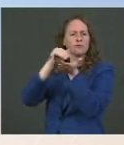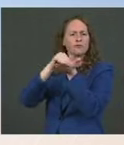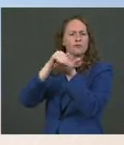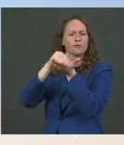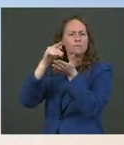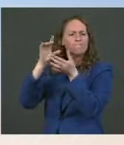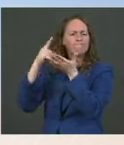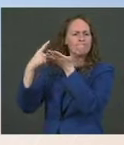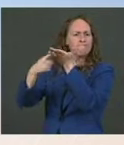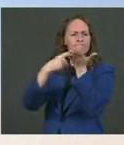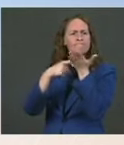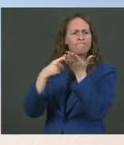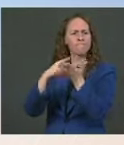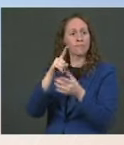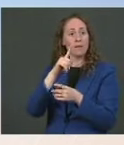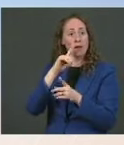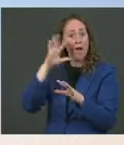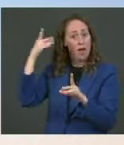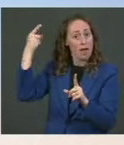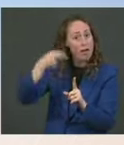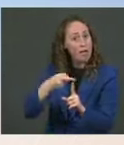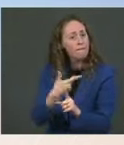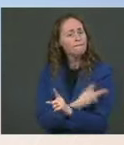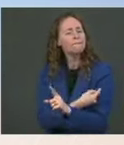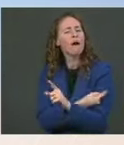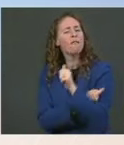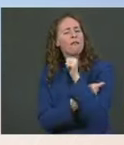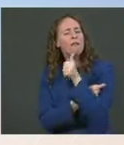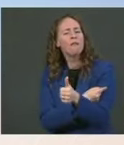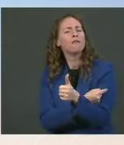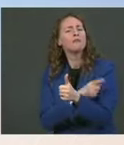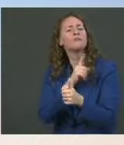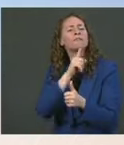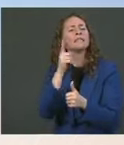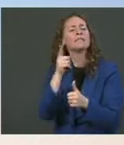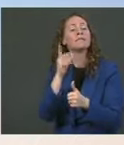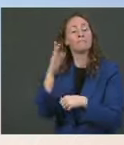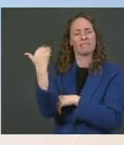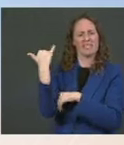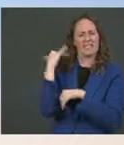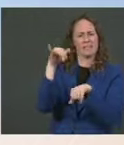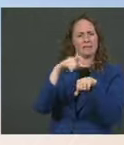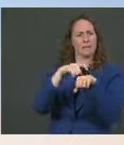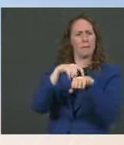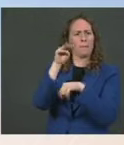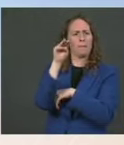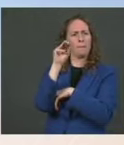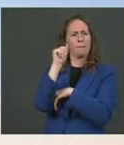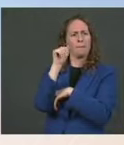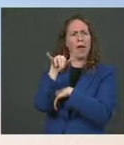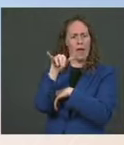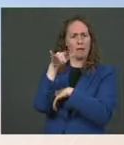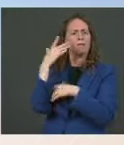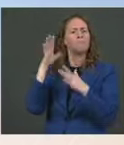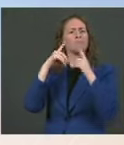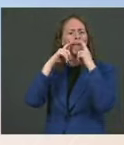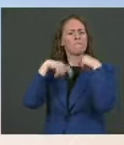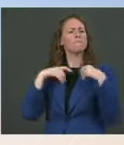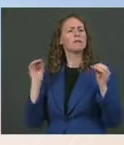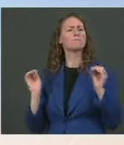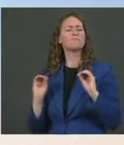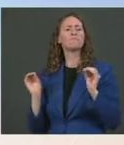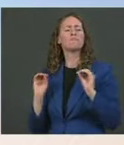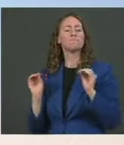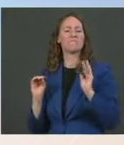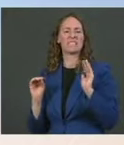moves to end masking back in May were premature. Do you have a response to that? And